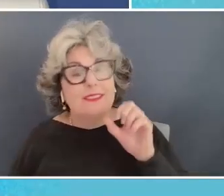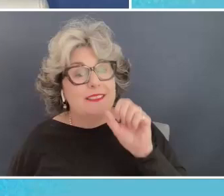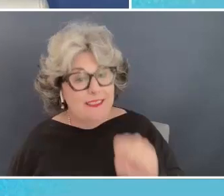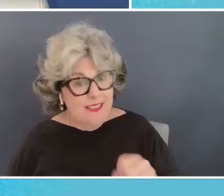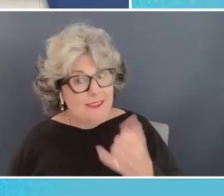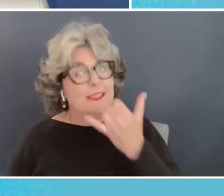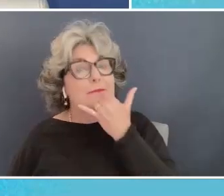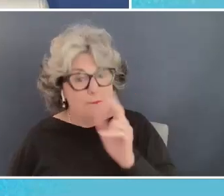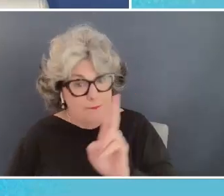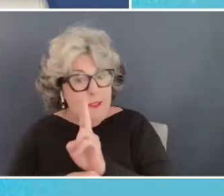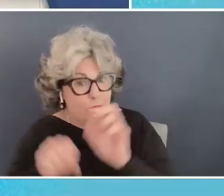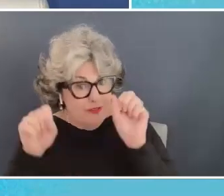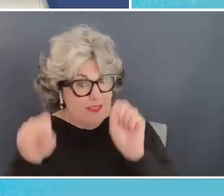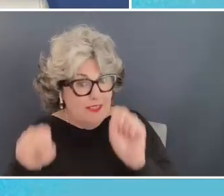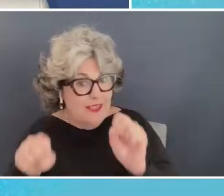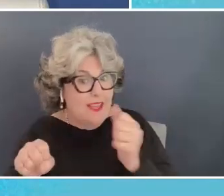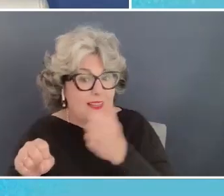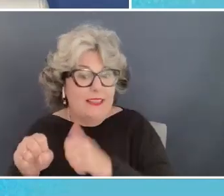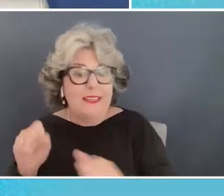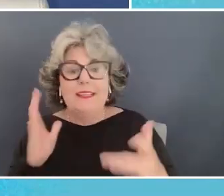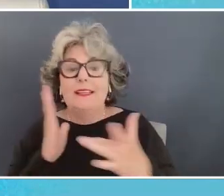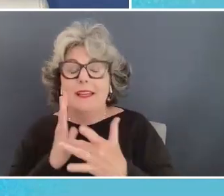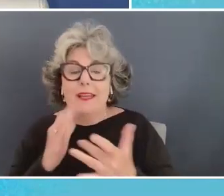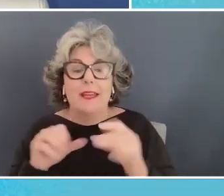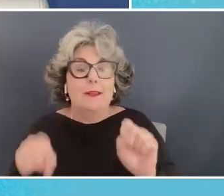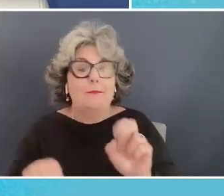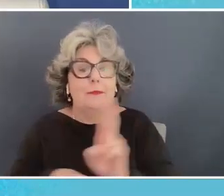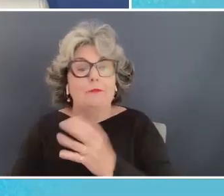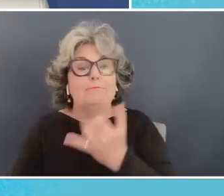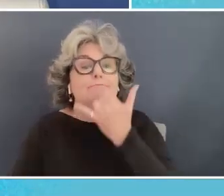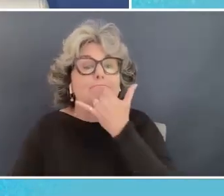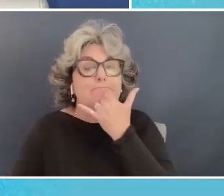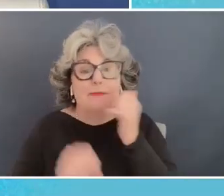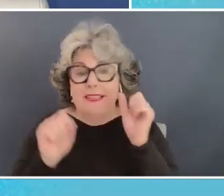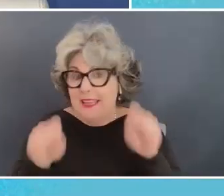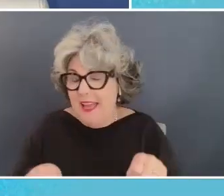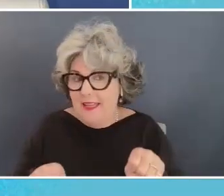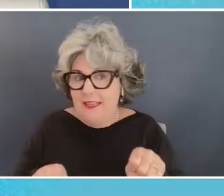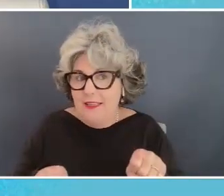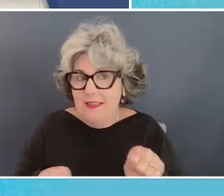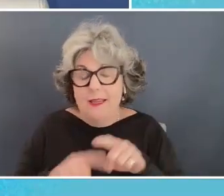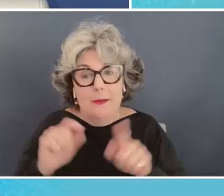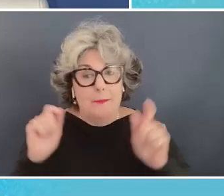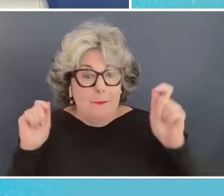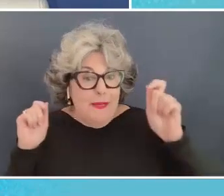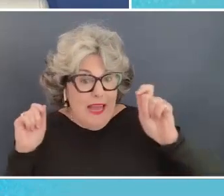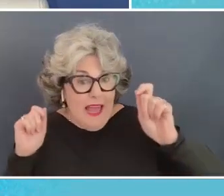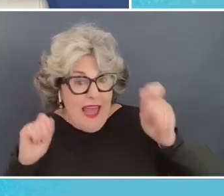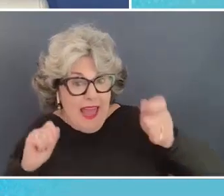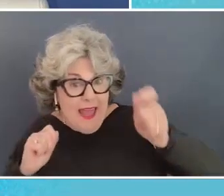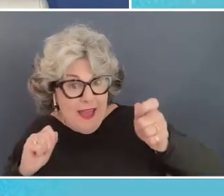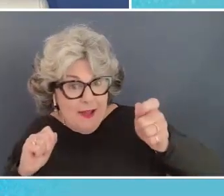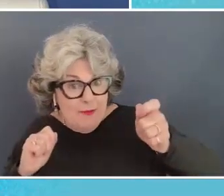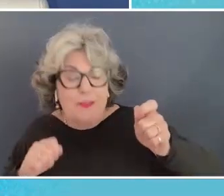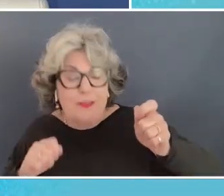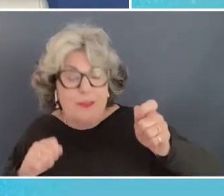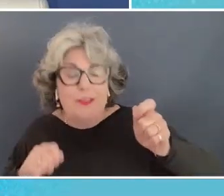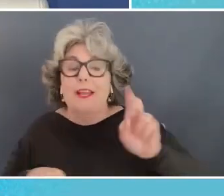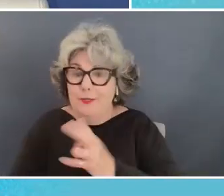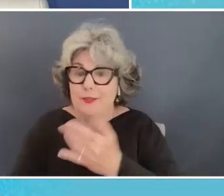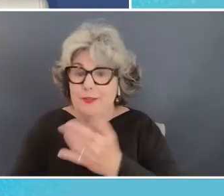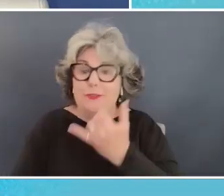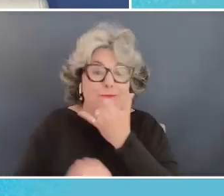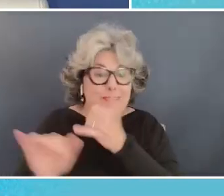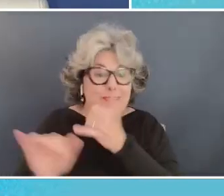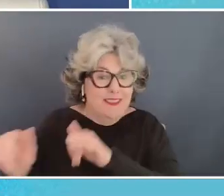really any technology can be misused but i would also say a hammer can also be misused too and so i think it's